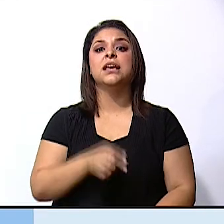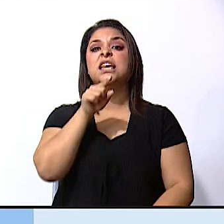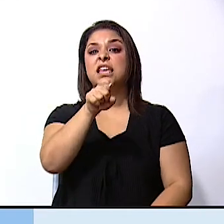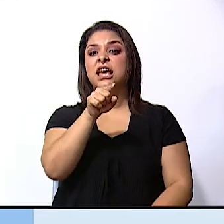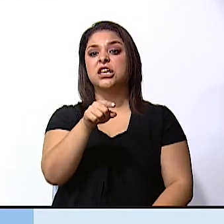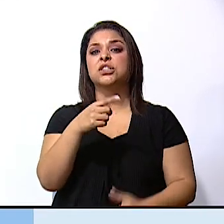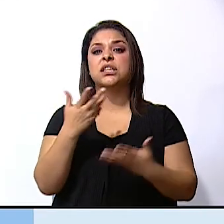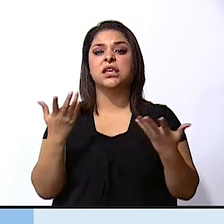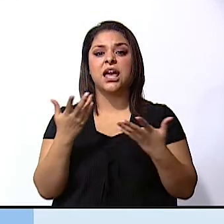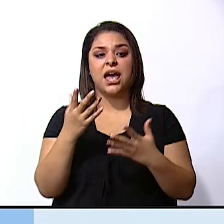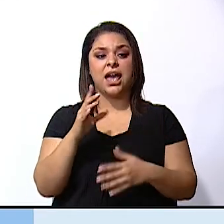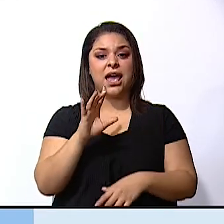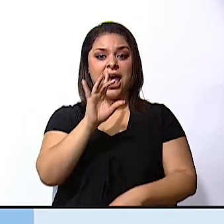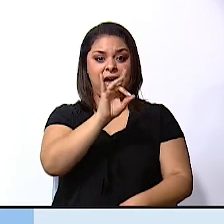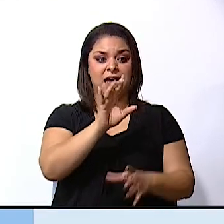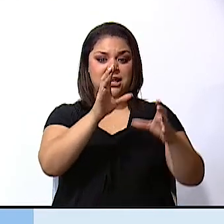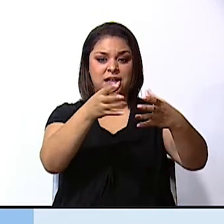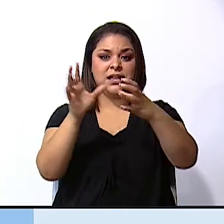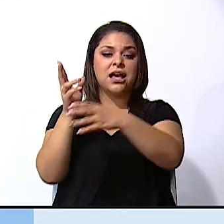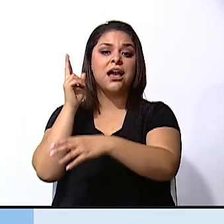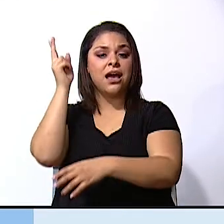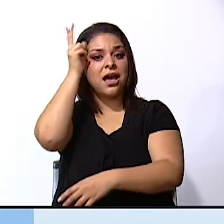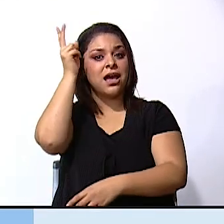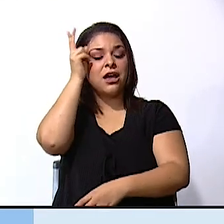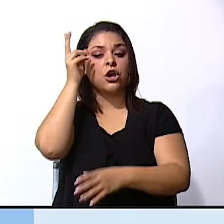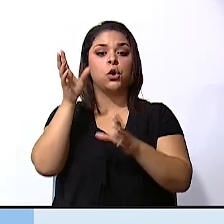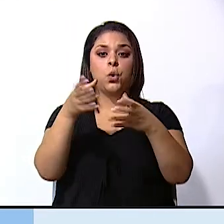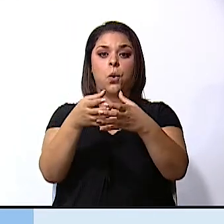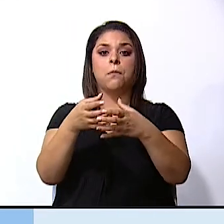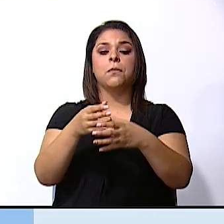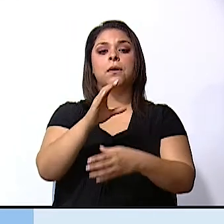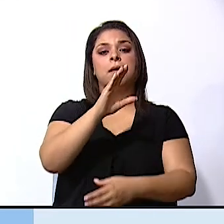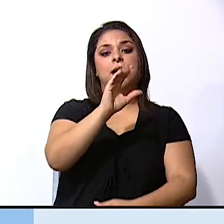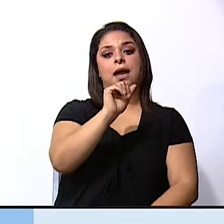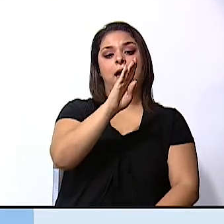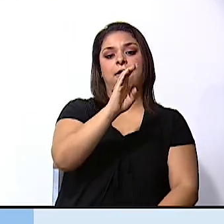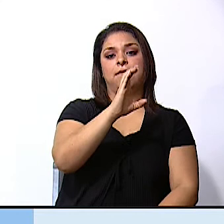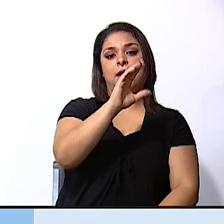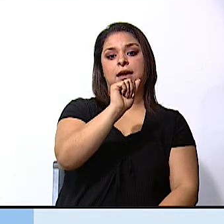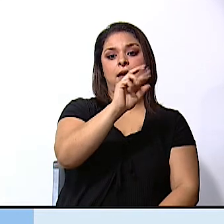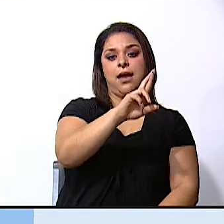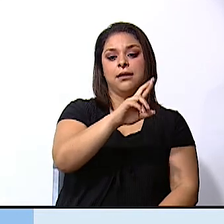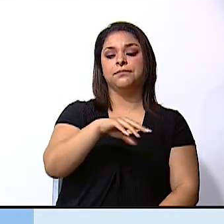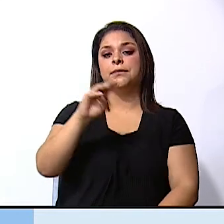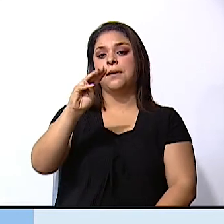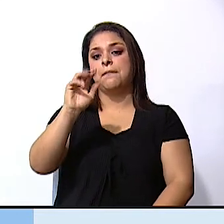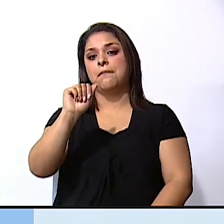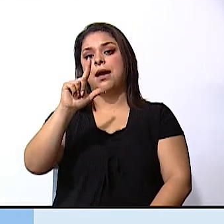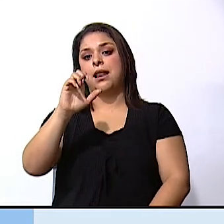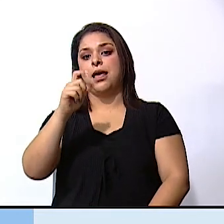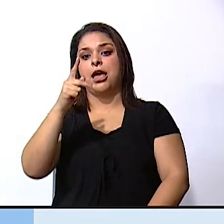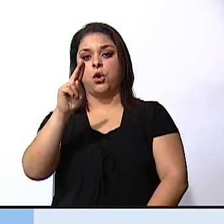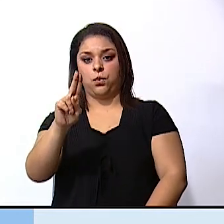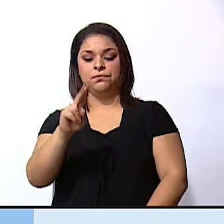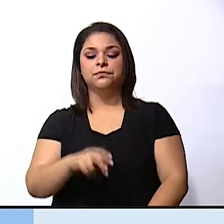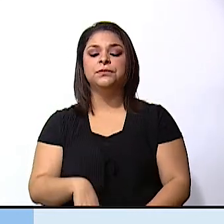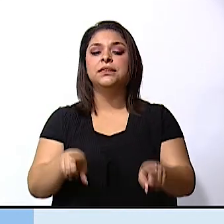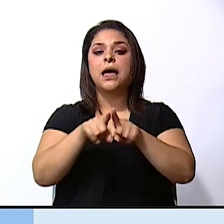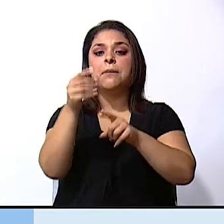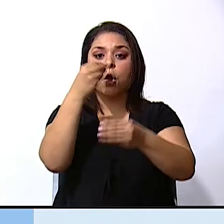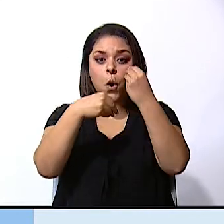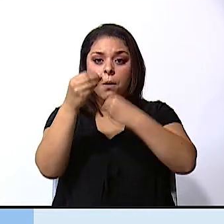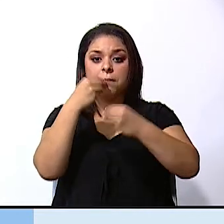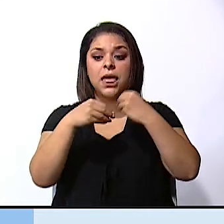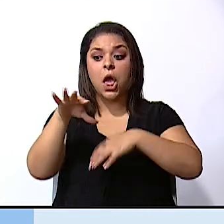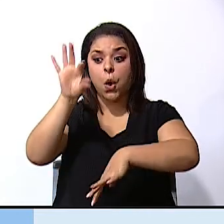native groups. Some of them are Caveca and Malecu. In relation to food, you can find delicious